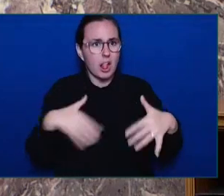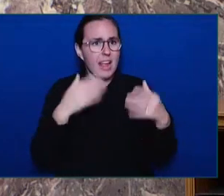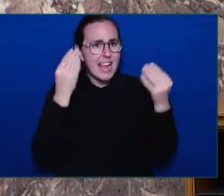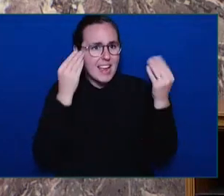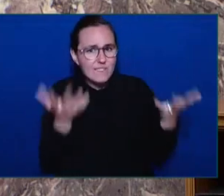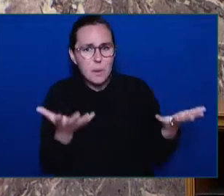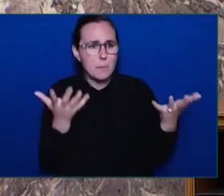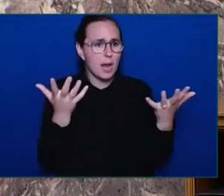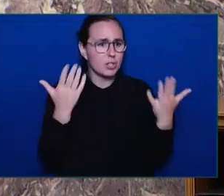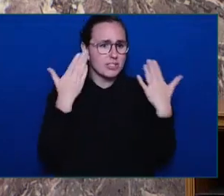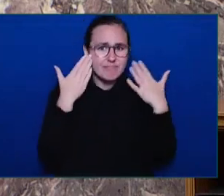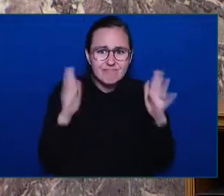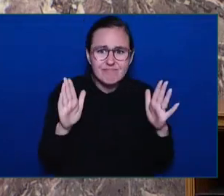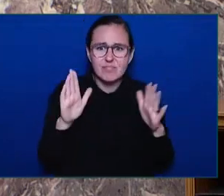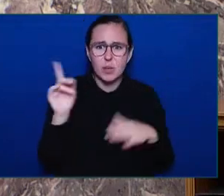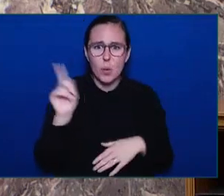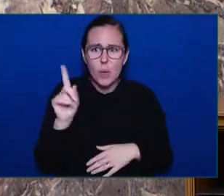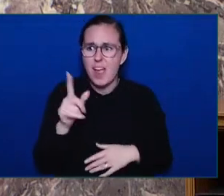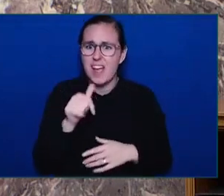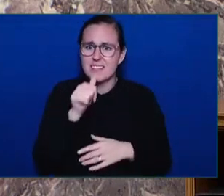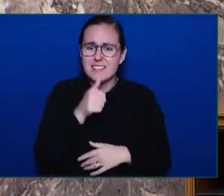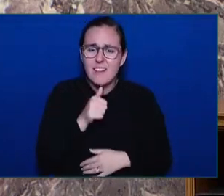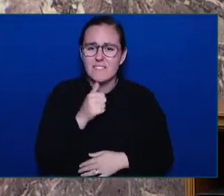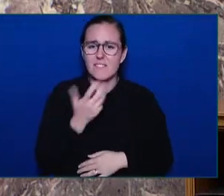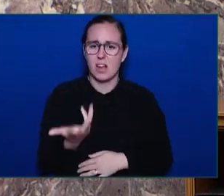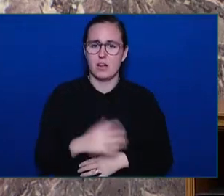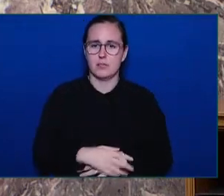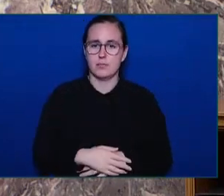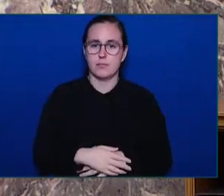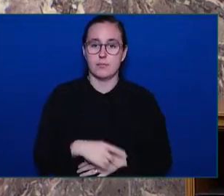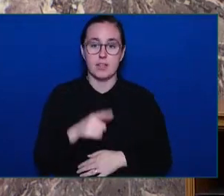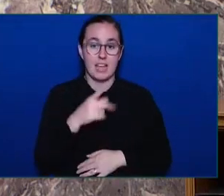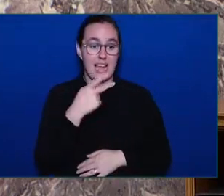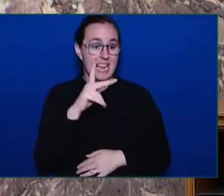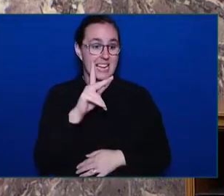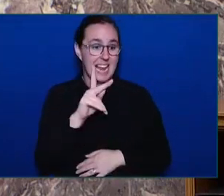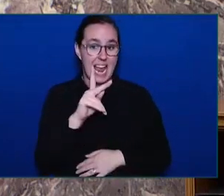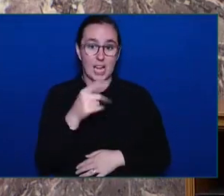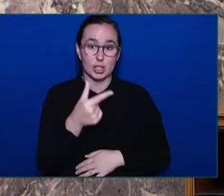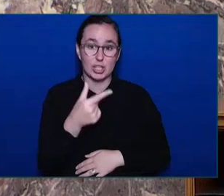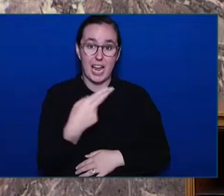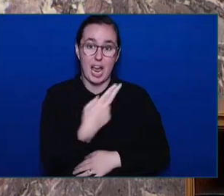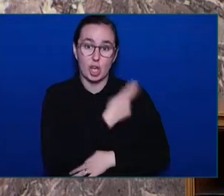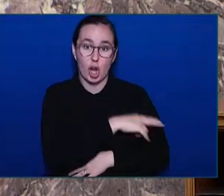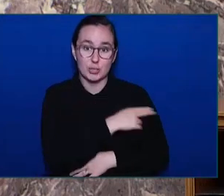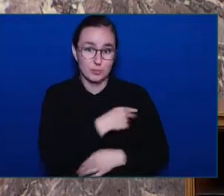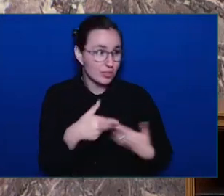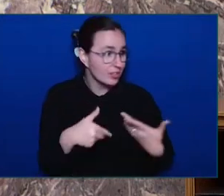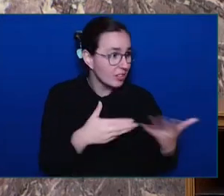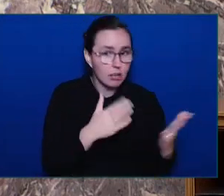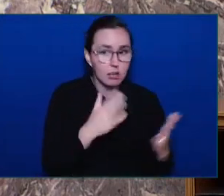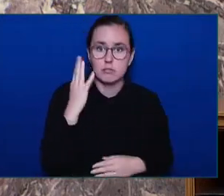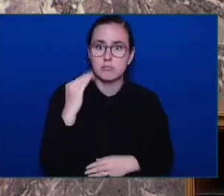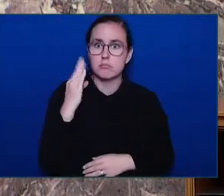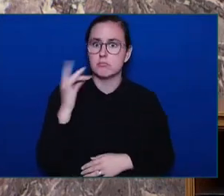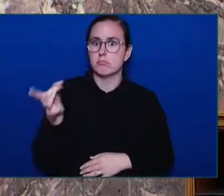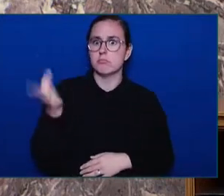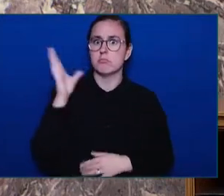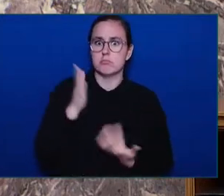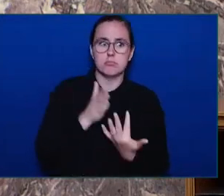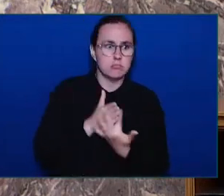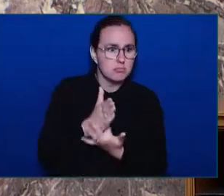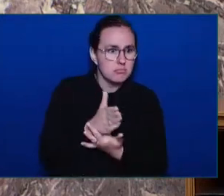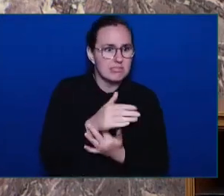KGH has been grueling and heartbreaking. With packed hallways and a lack of